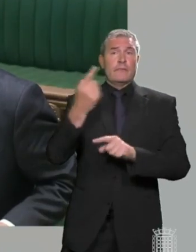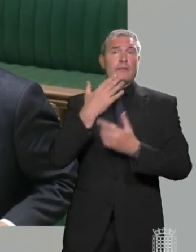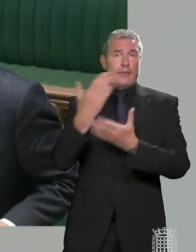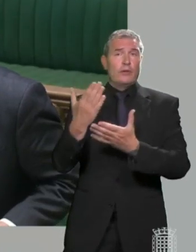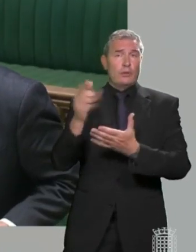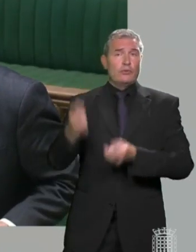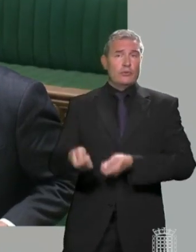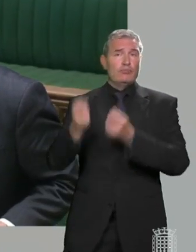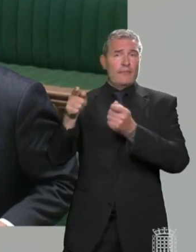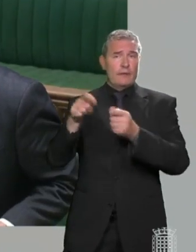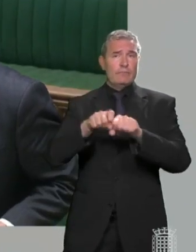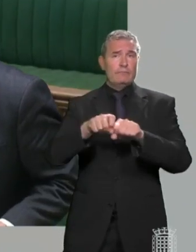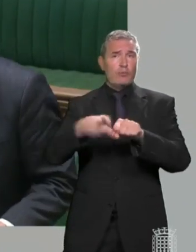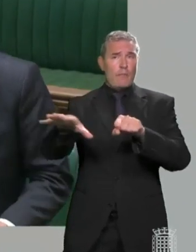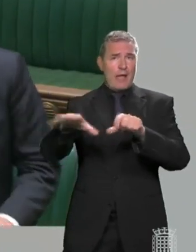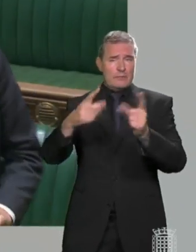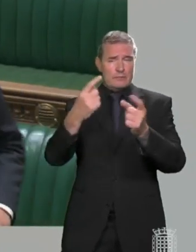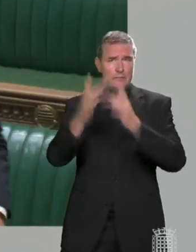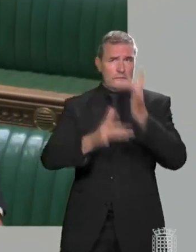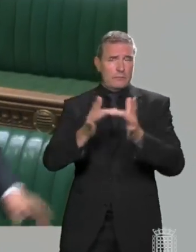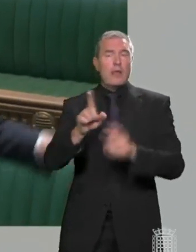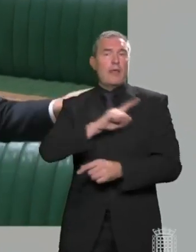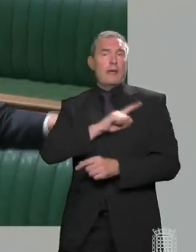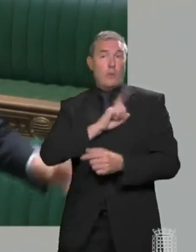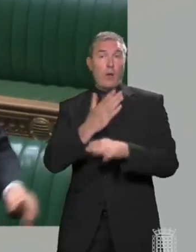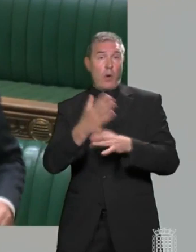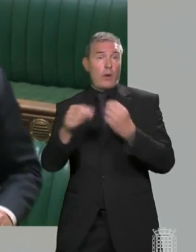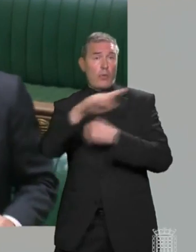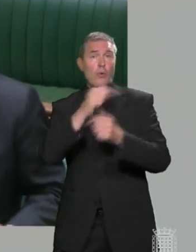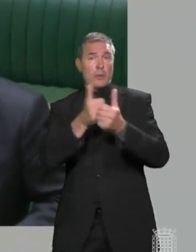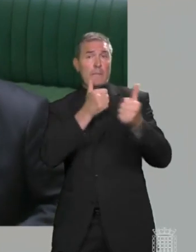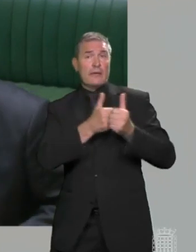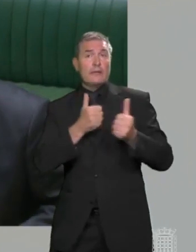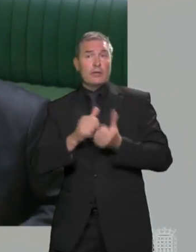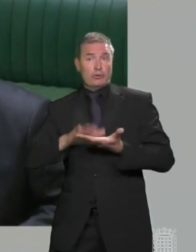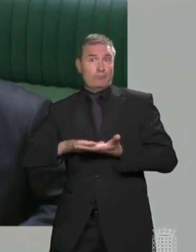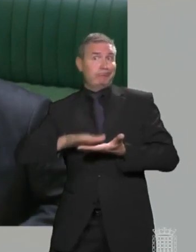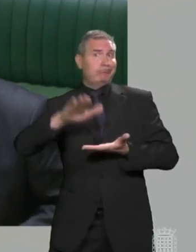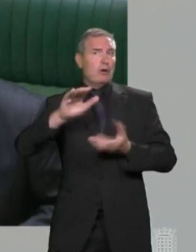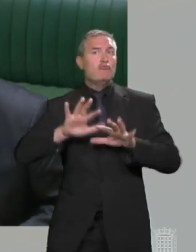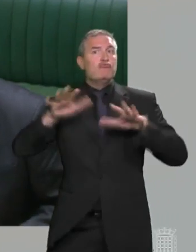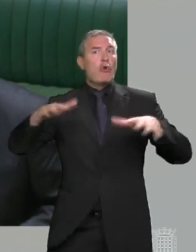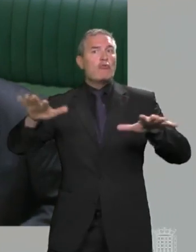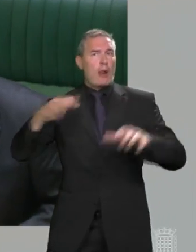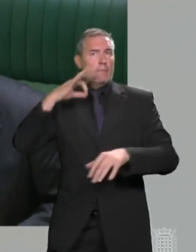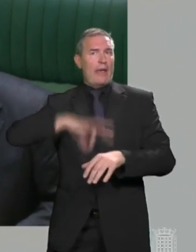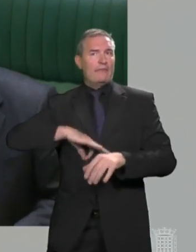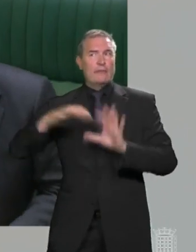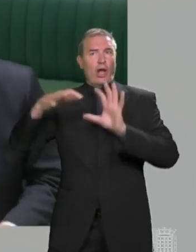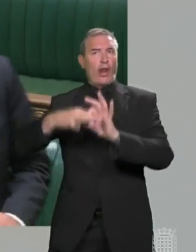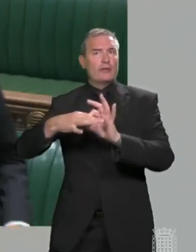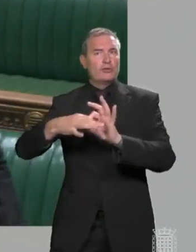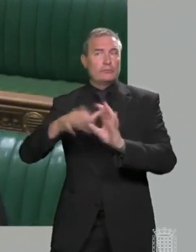absolutely right. And that is why we are working with industry to accelerate our rural network. And coverage